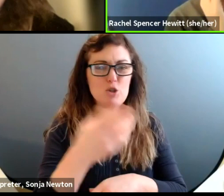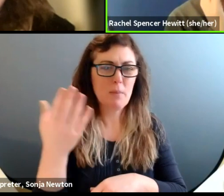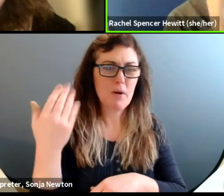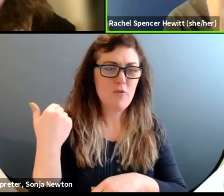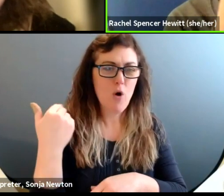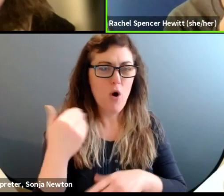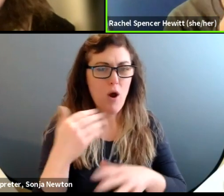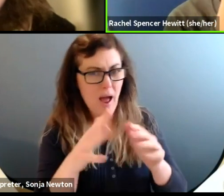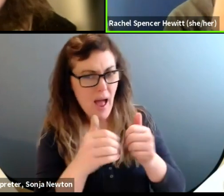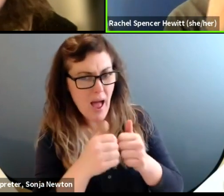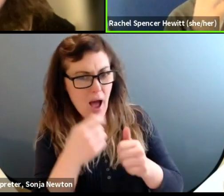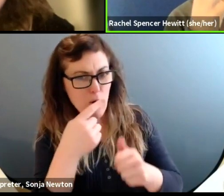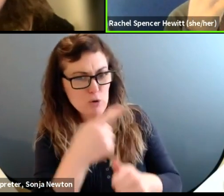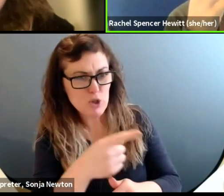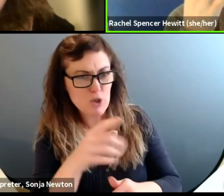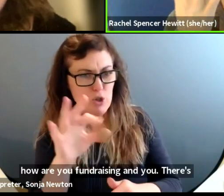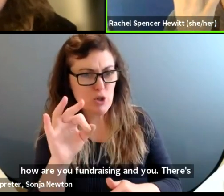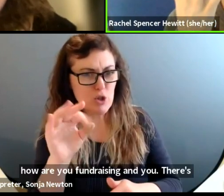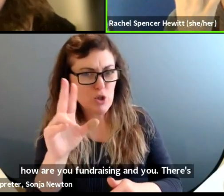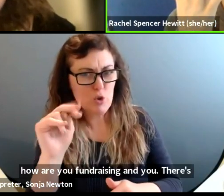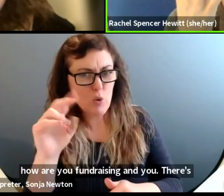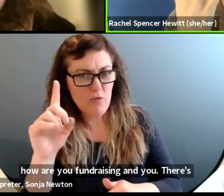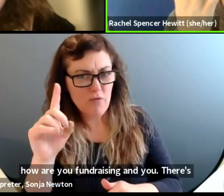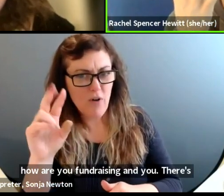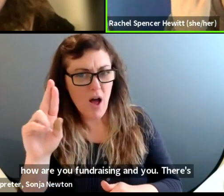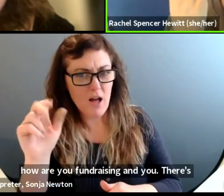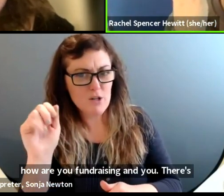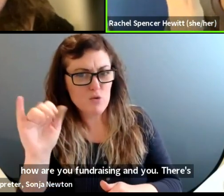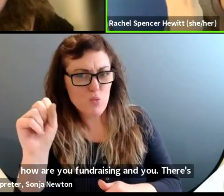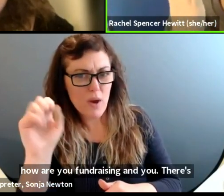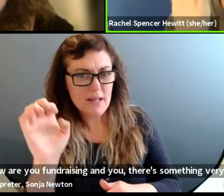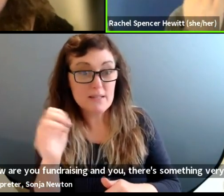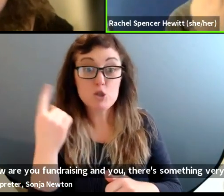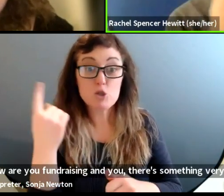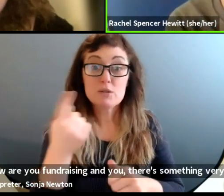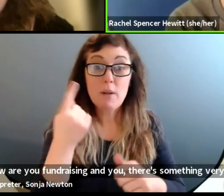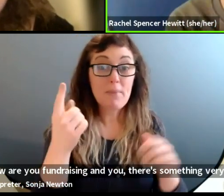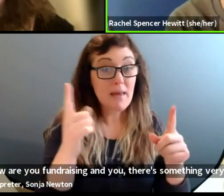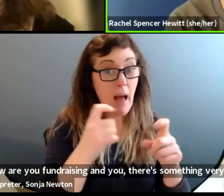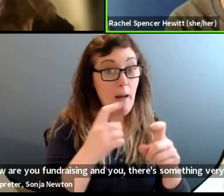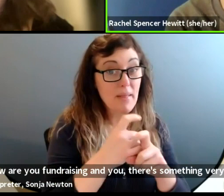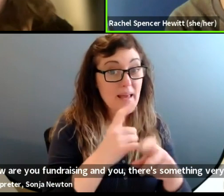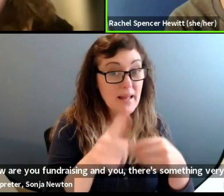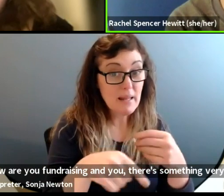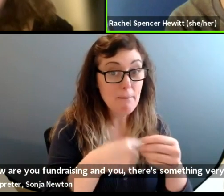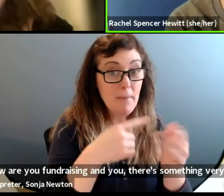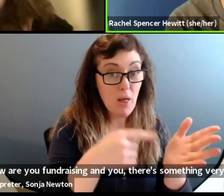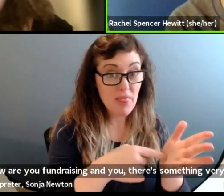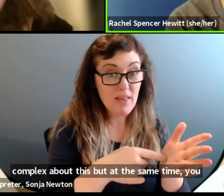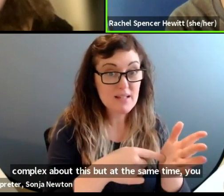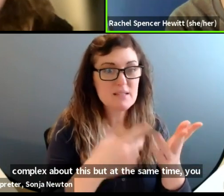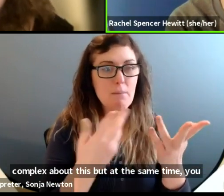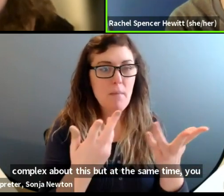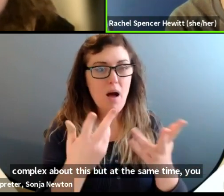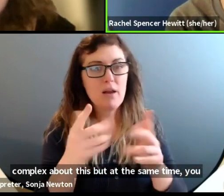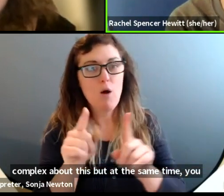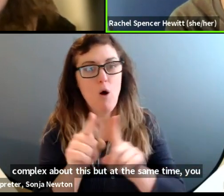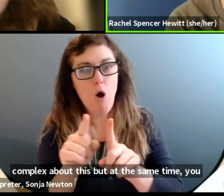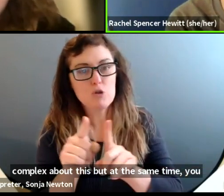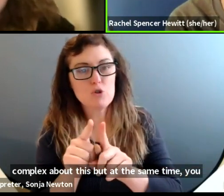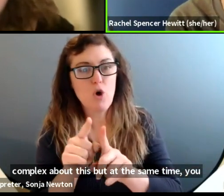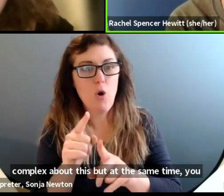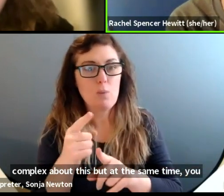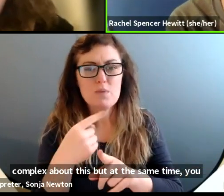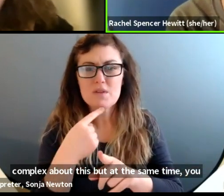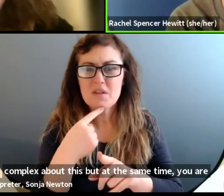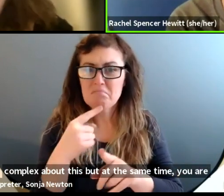fundraising? And you, there's something very complex about this, but at the same time, you and Roberta would always say, well, the same